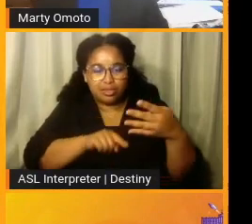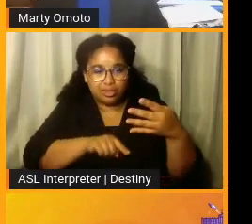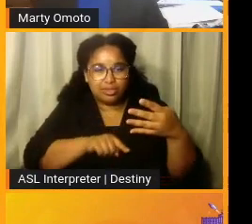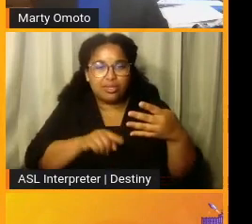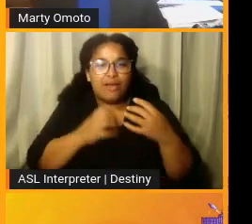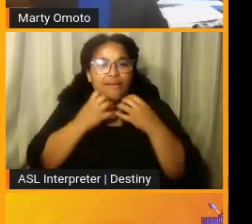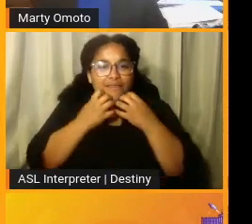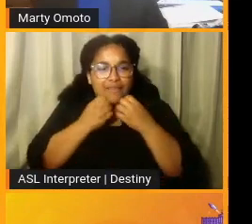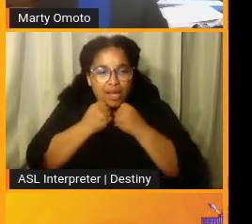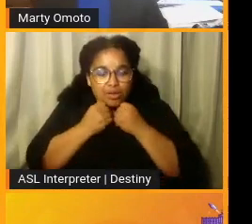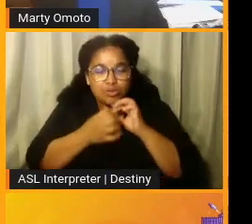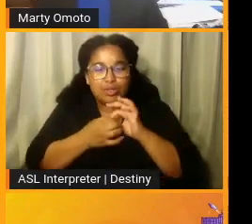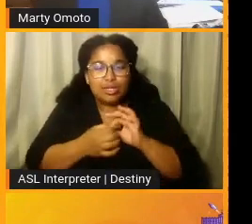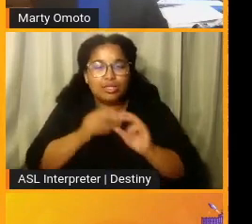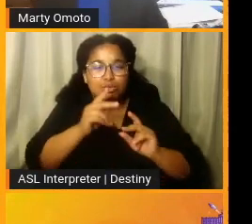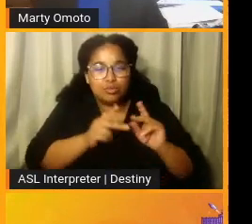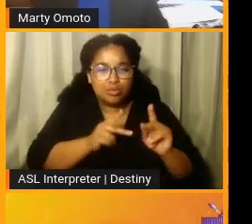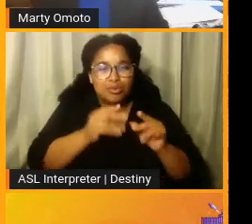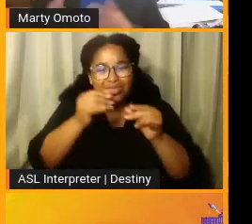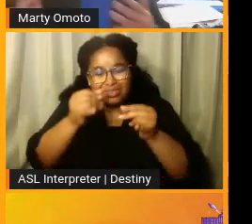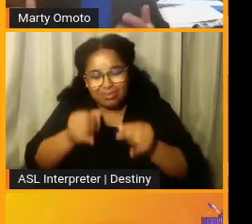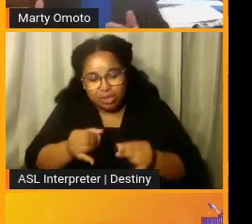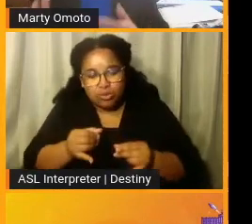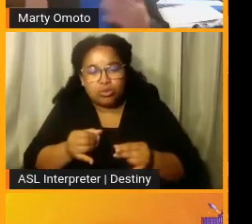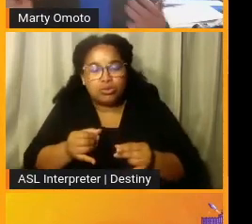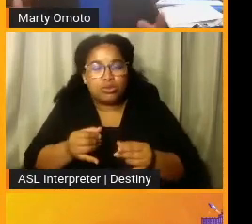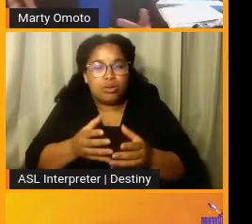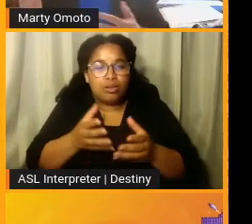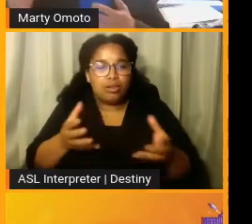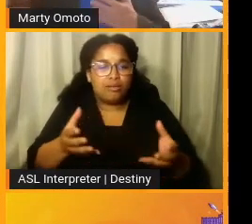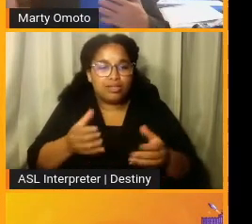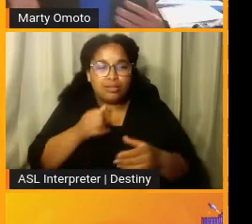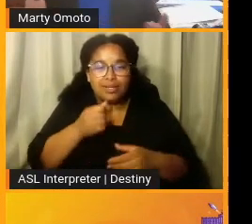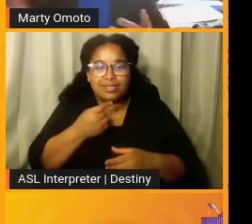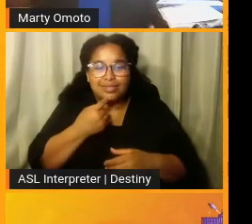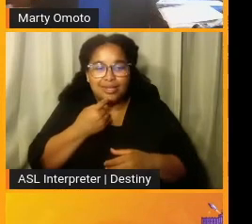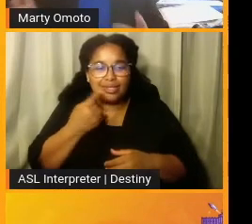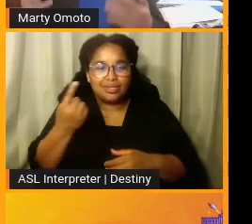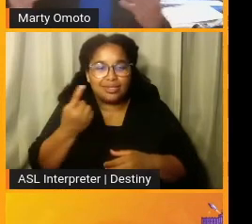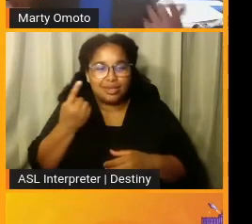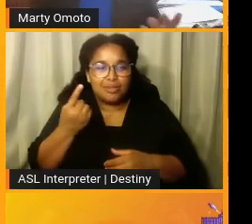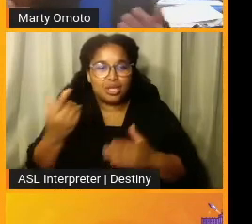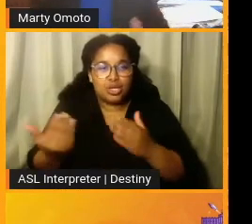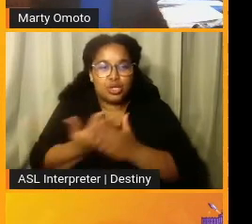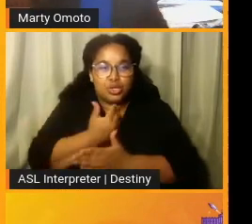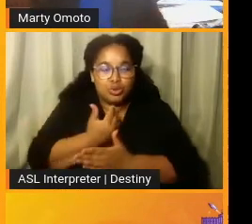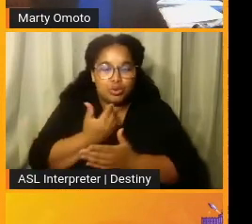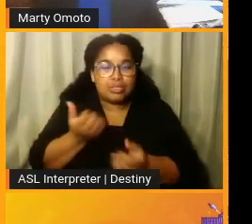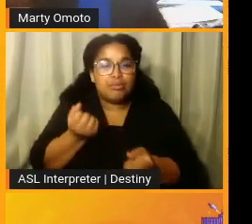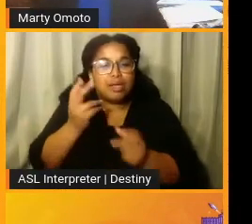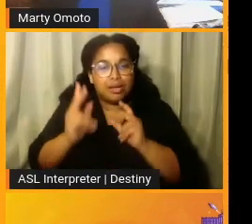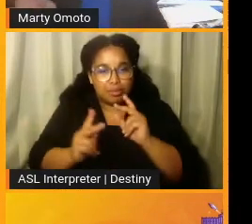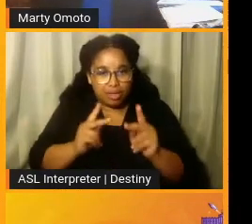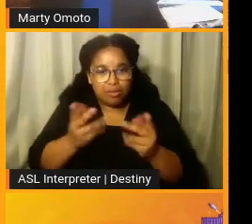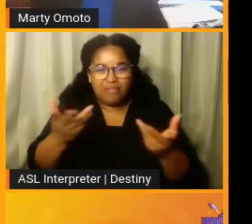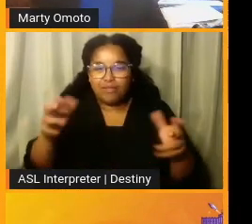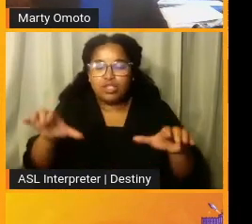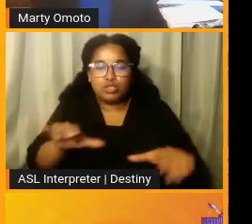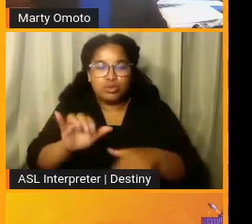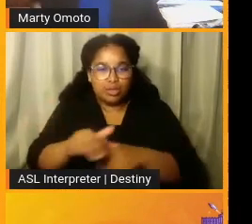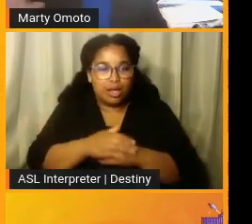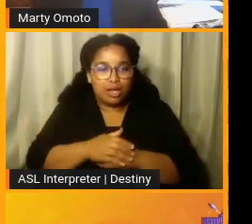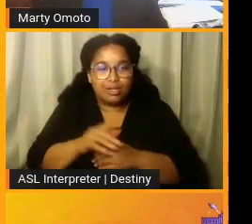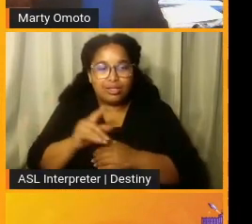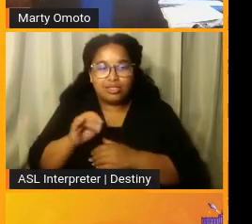people, individuals. And so a lot of this, I'm not saying is something totally new, because many people do it. And Teresa,